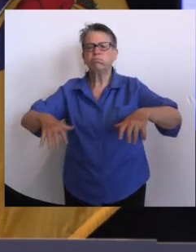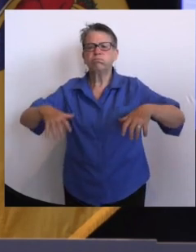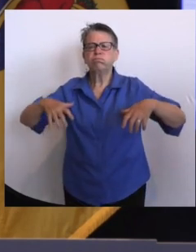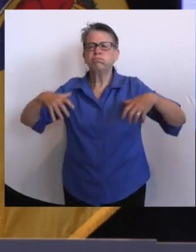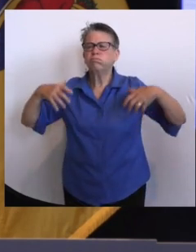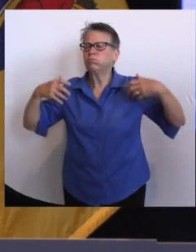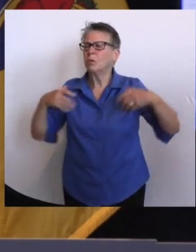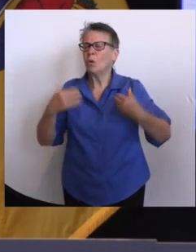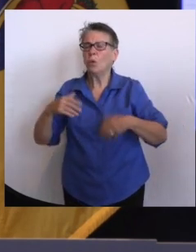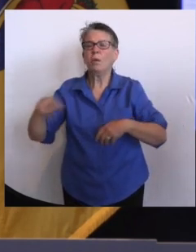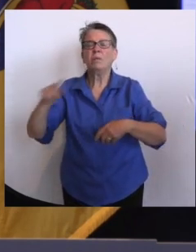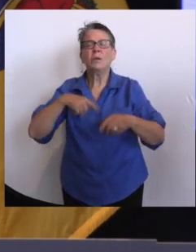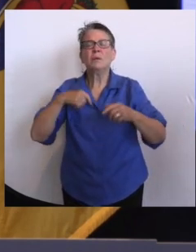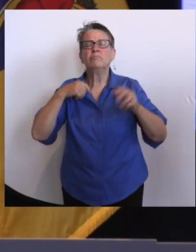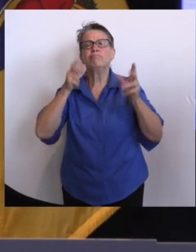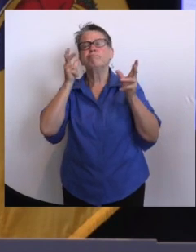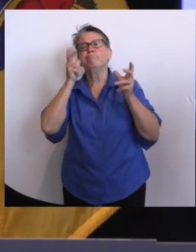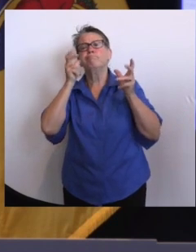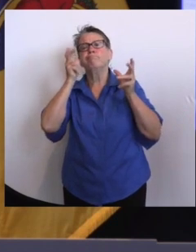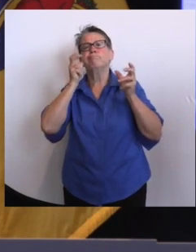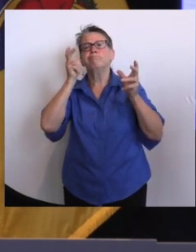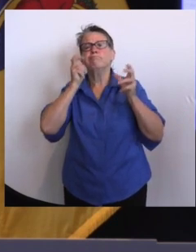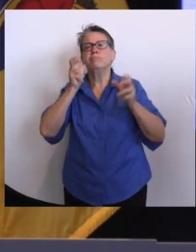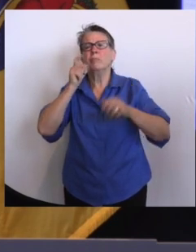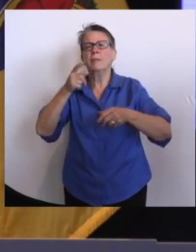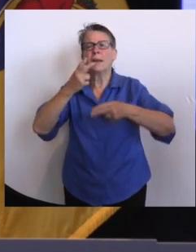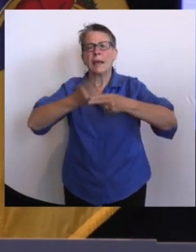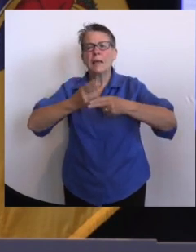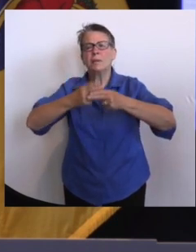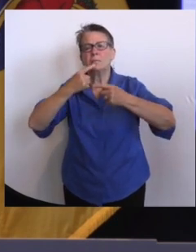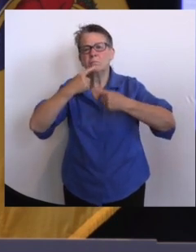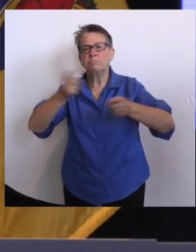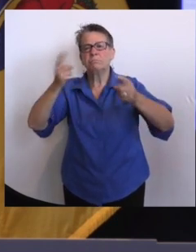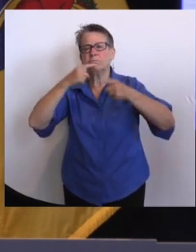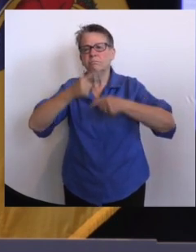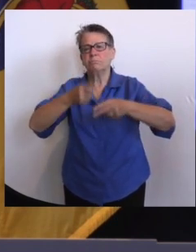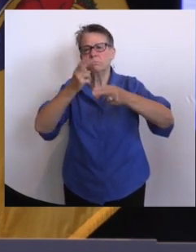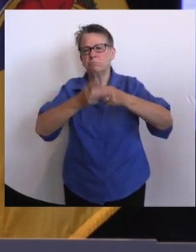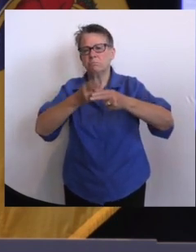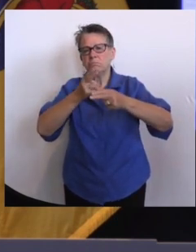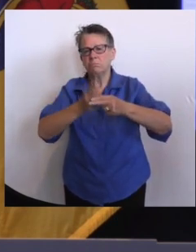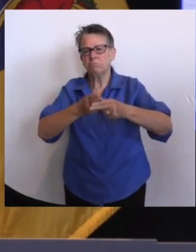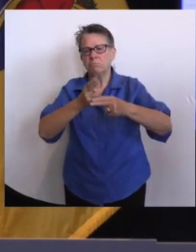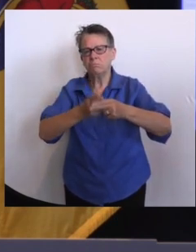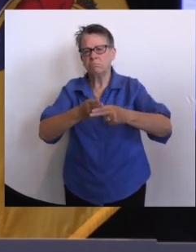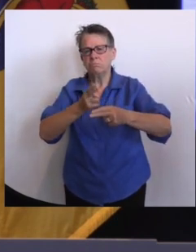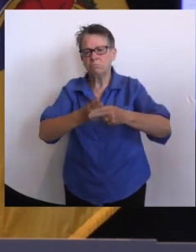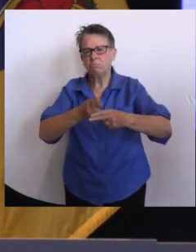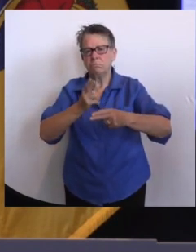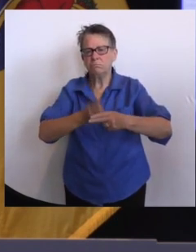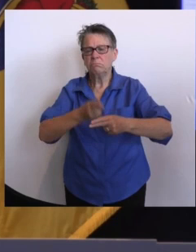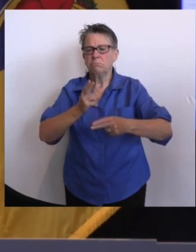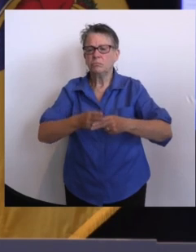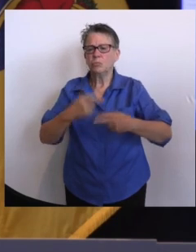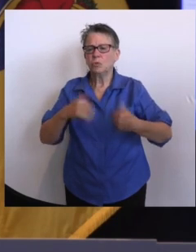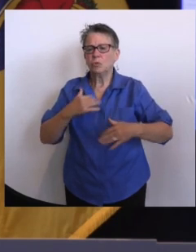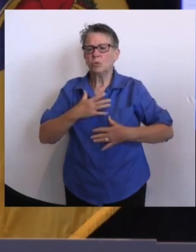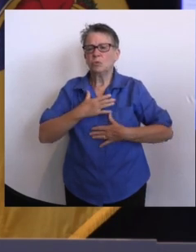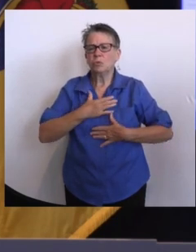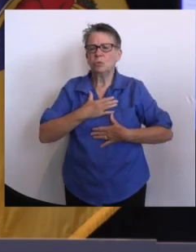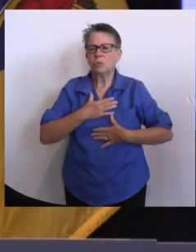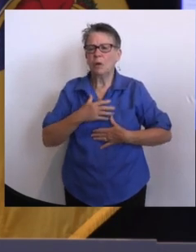were, walking around as we do every year around the base of each of the towers, looking at names,